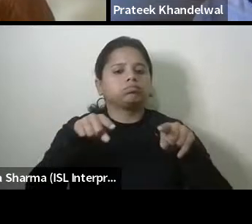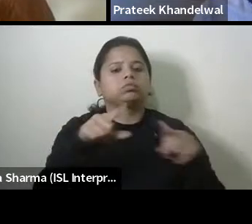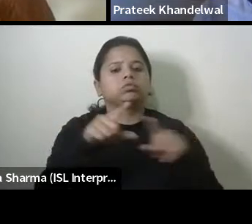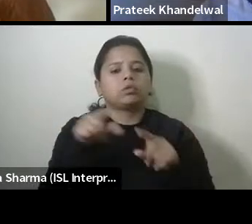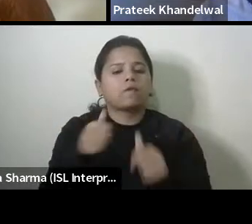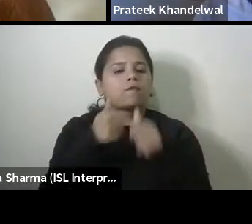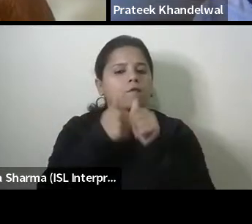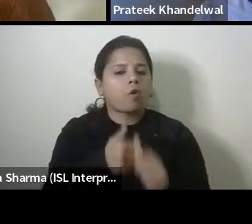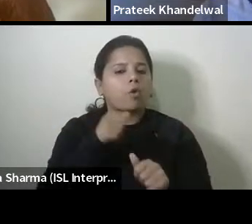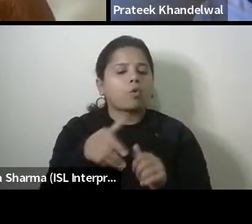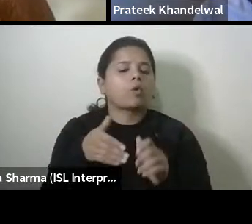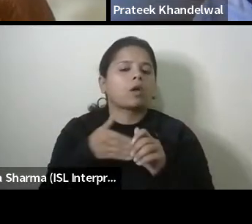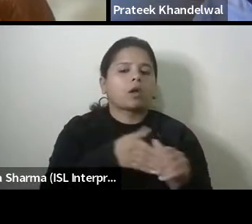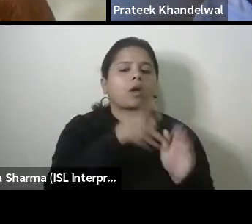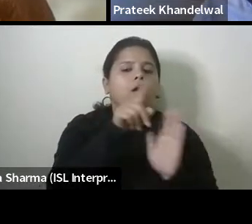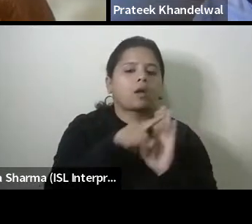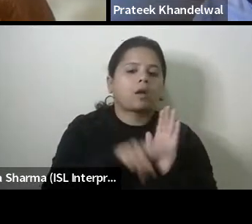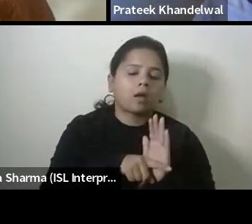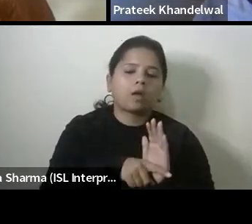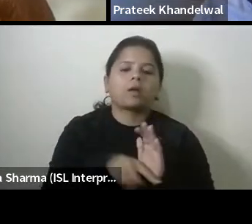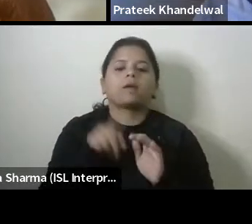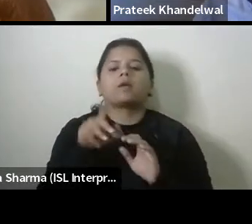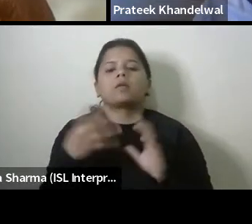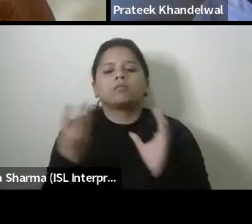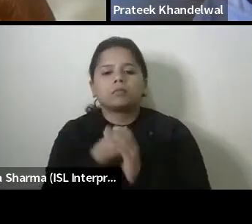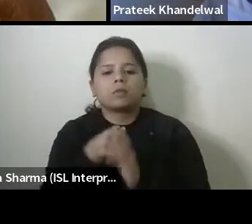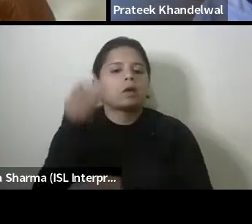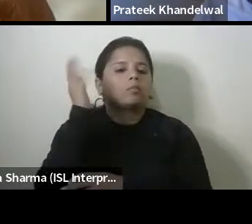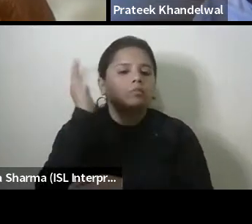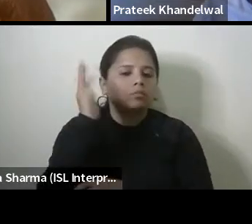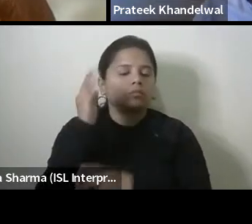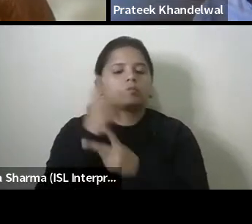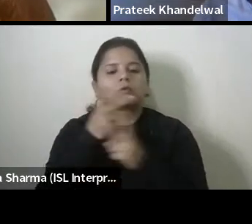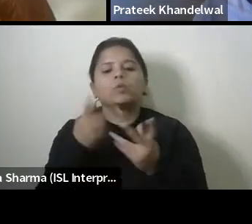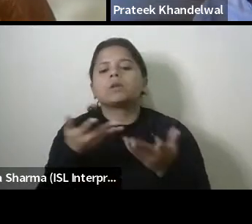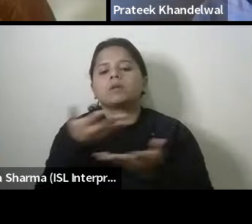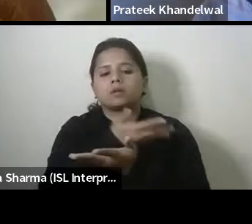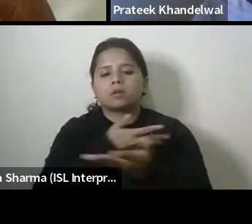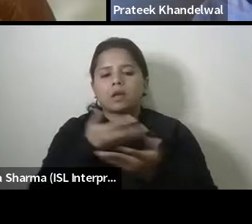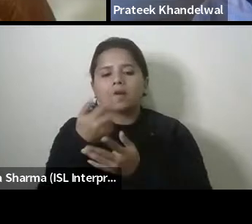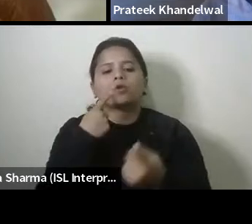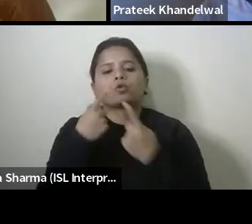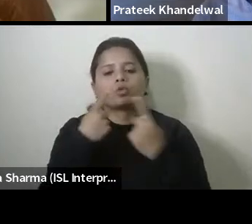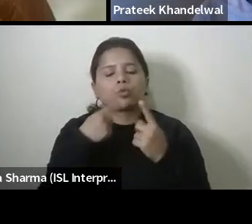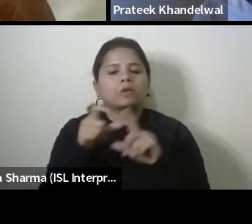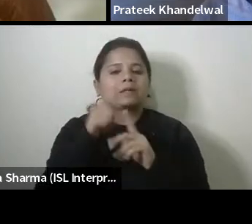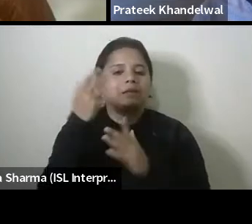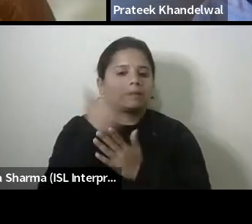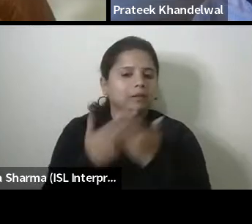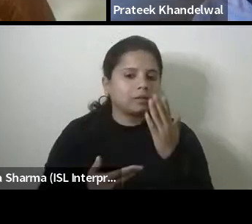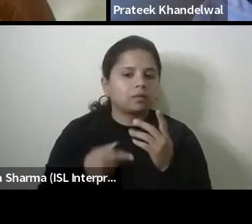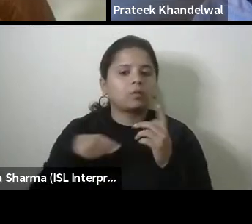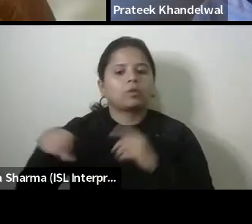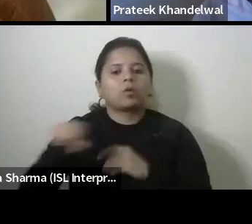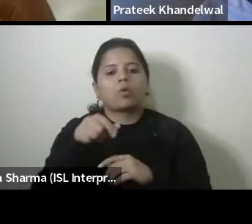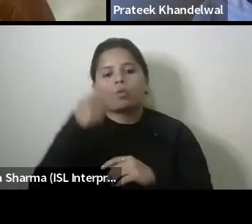the guidelines to have joint presentations to you know be discussing uh design issues uh cutting across like most of the examples